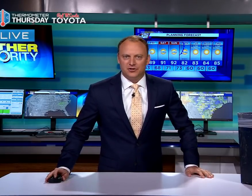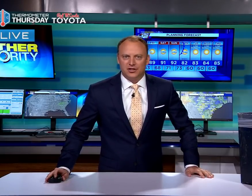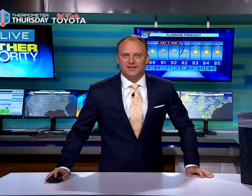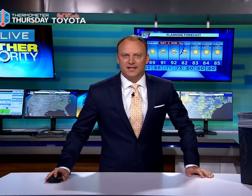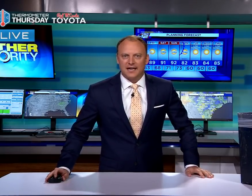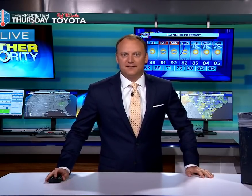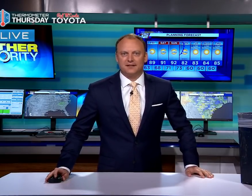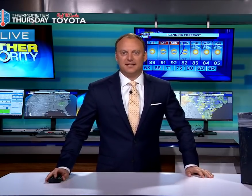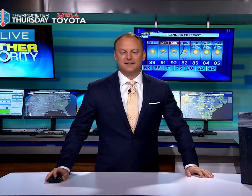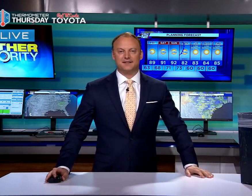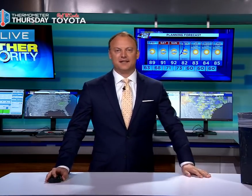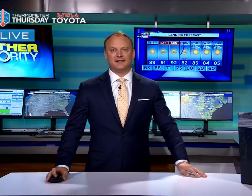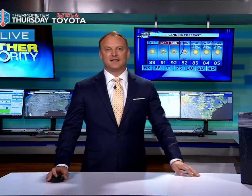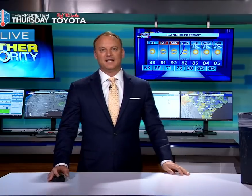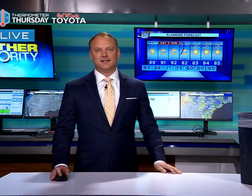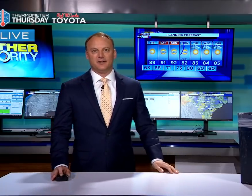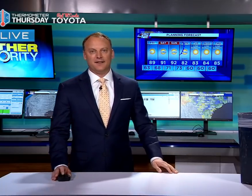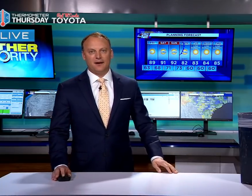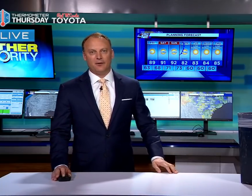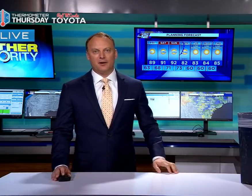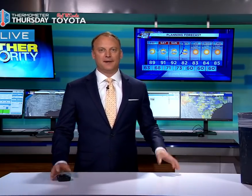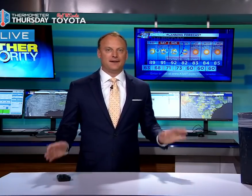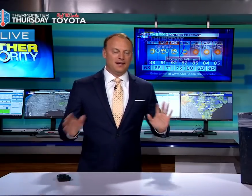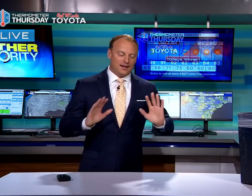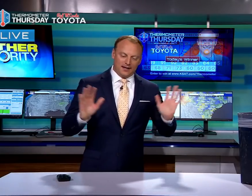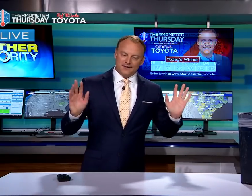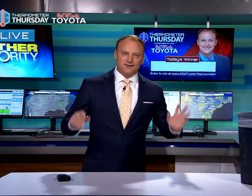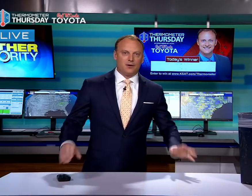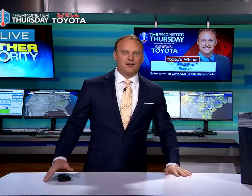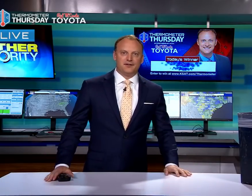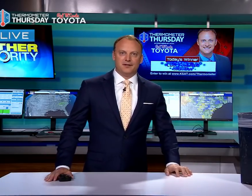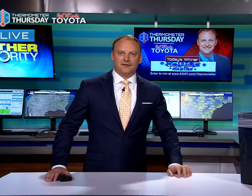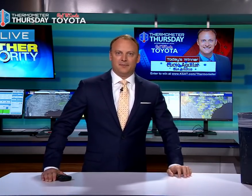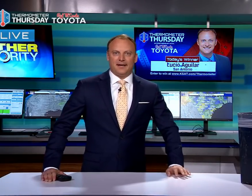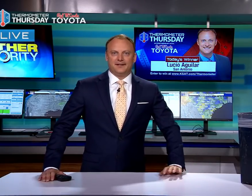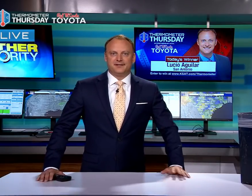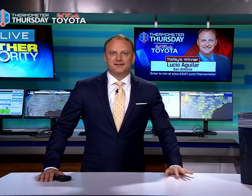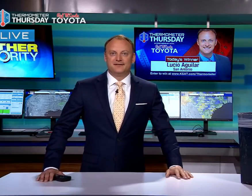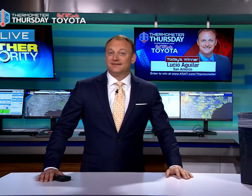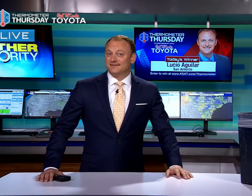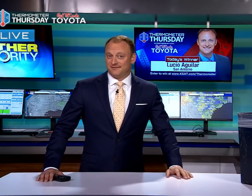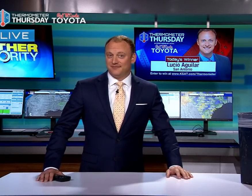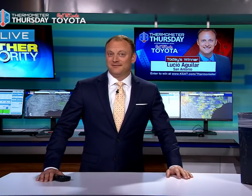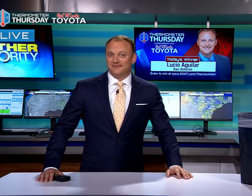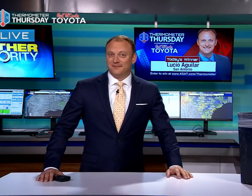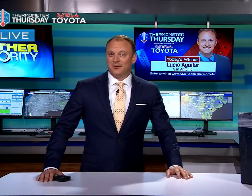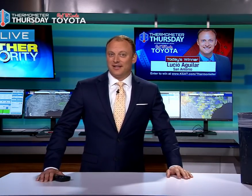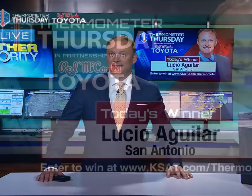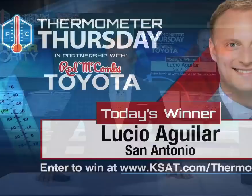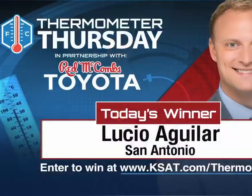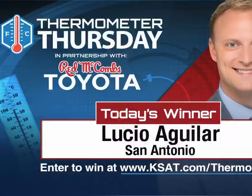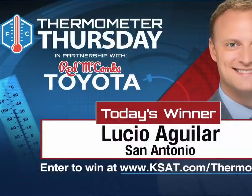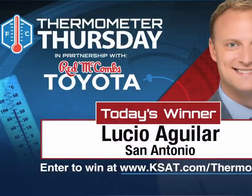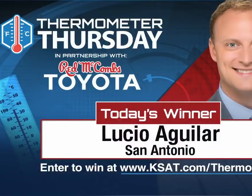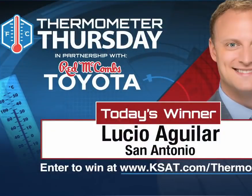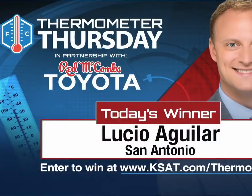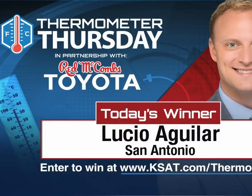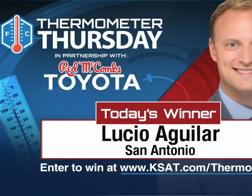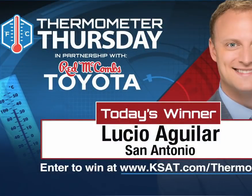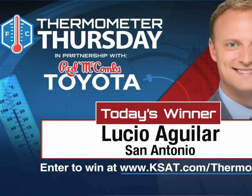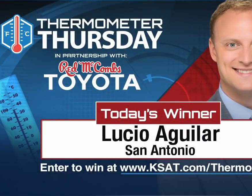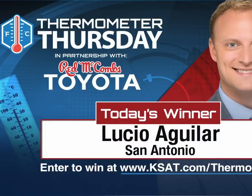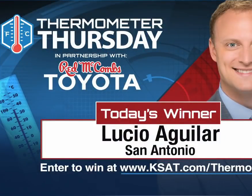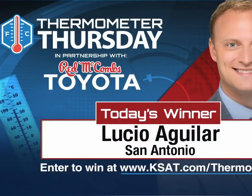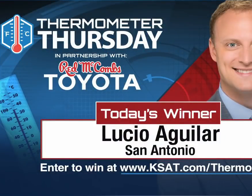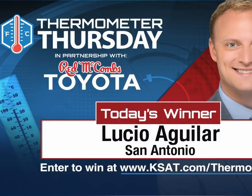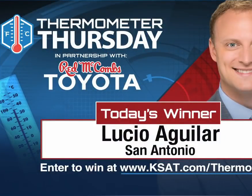point, you just have to clean the slate. It's all that work, but it's just one or two in every batch. Look at you. What I do have, though, is a really